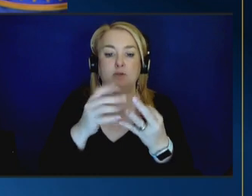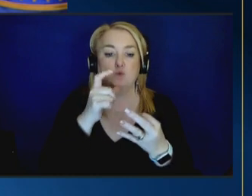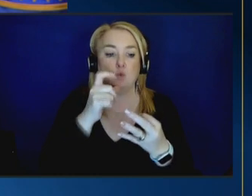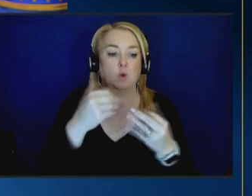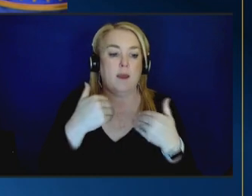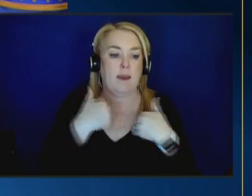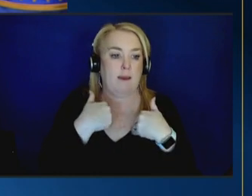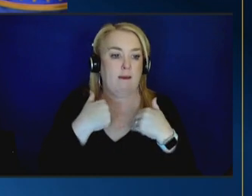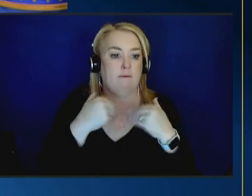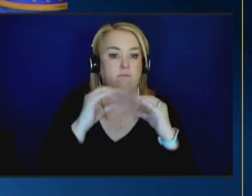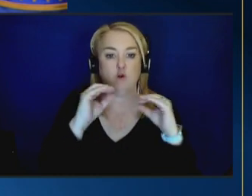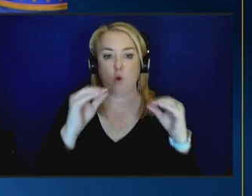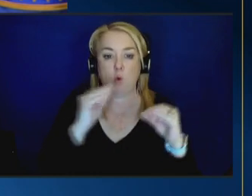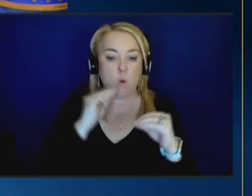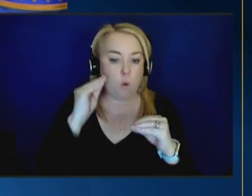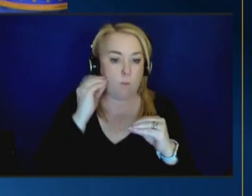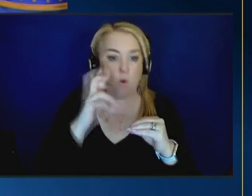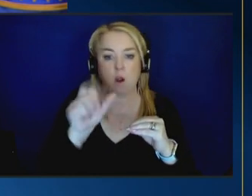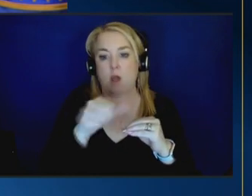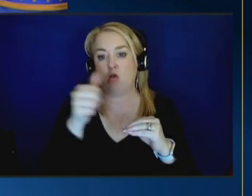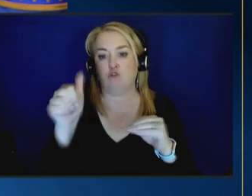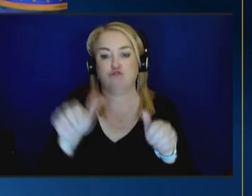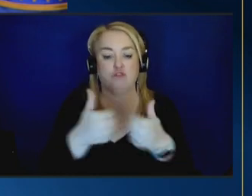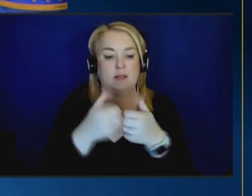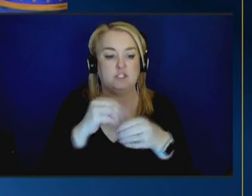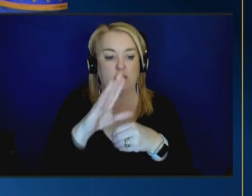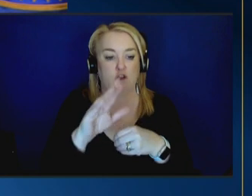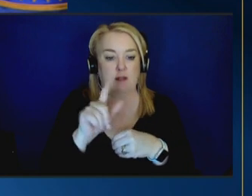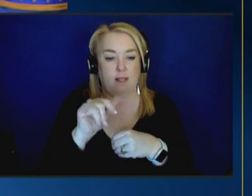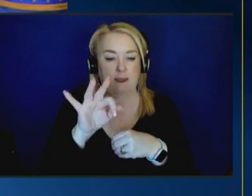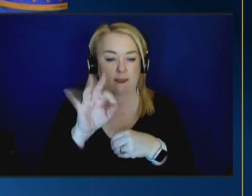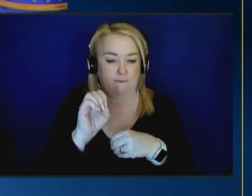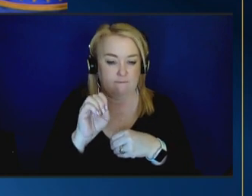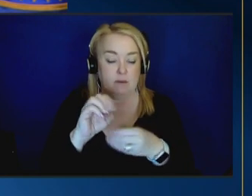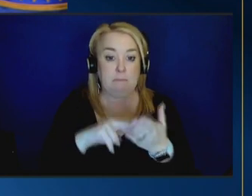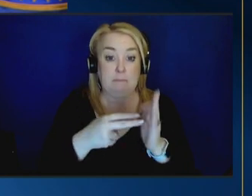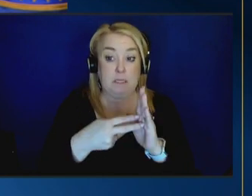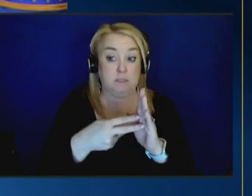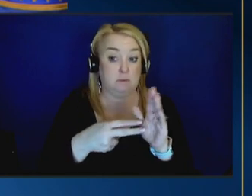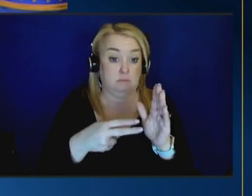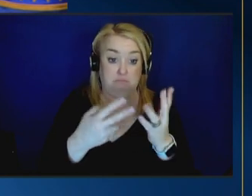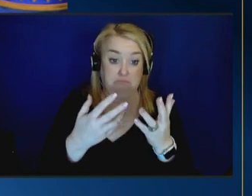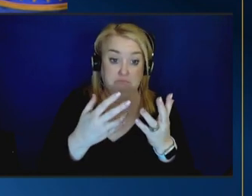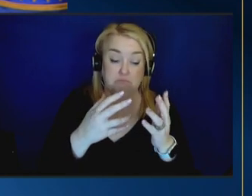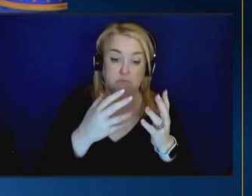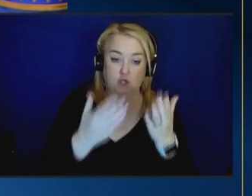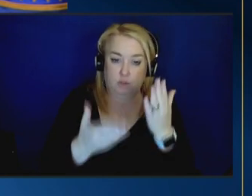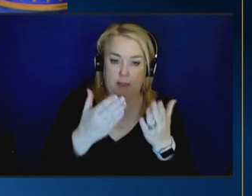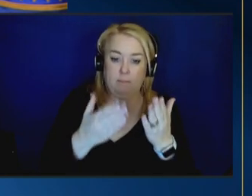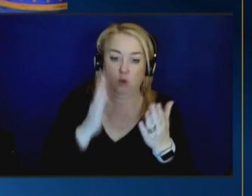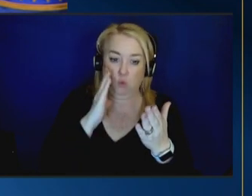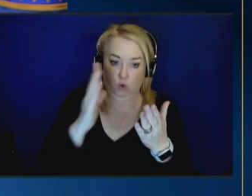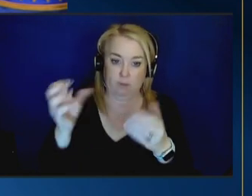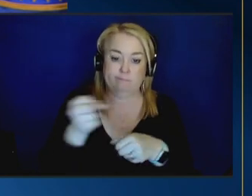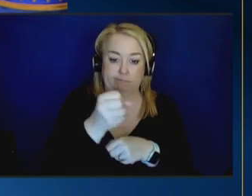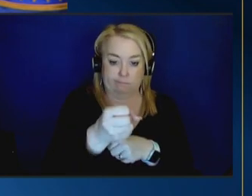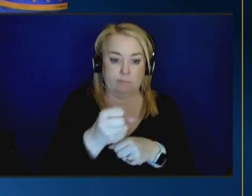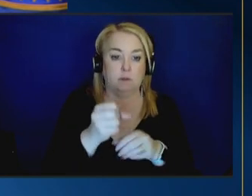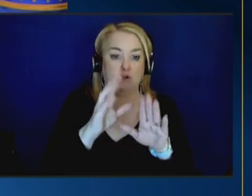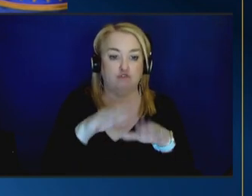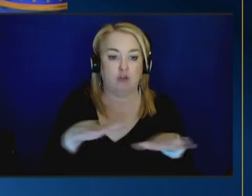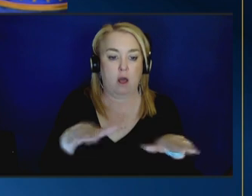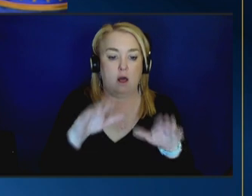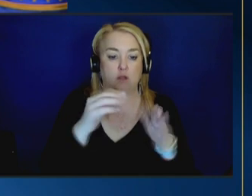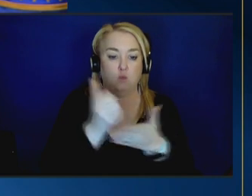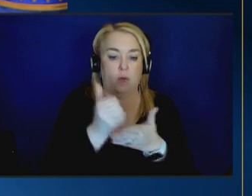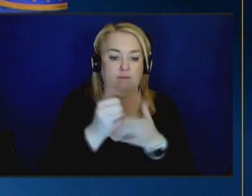experiencing other challenges in their lives and again may be more likely than other families to uh to end up having child welfare system involvement and so focusing